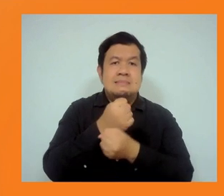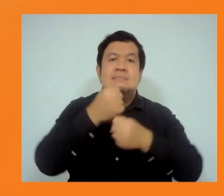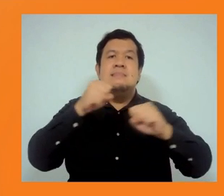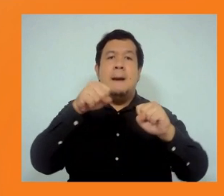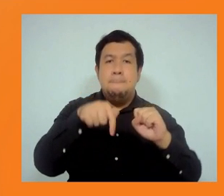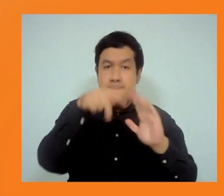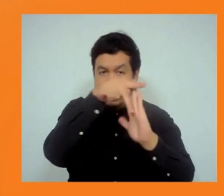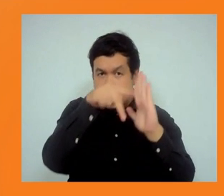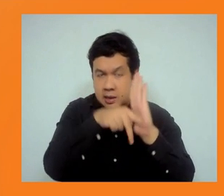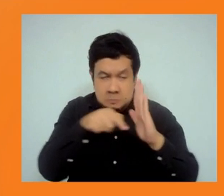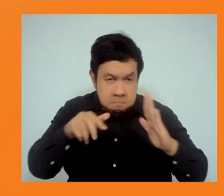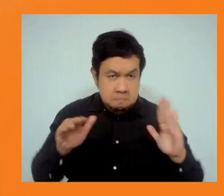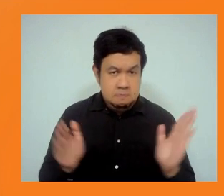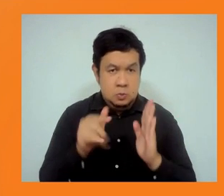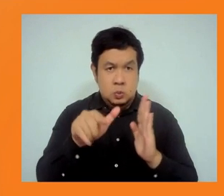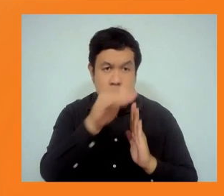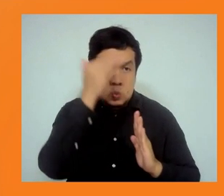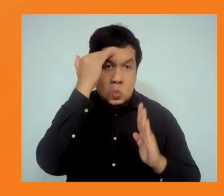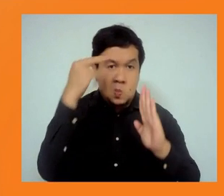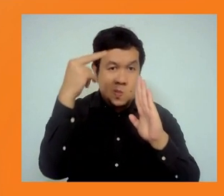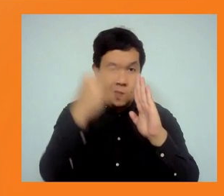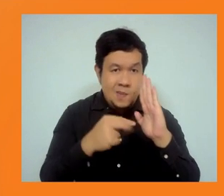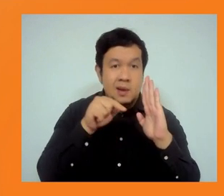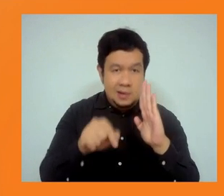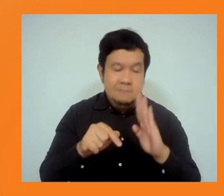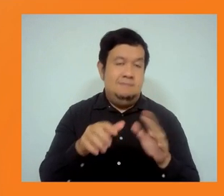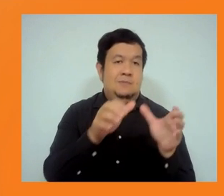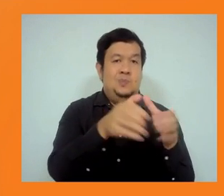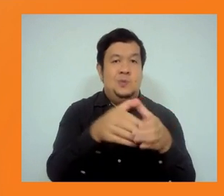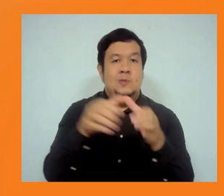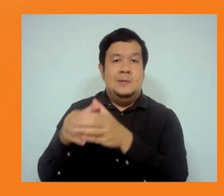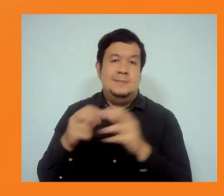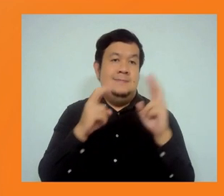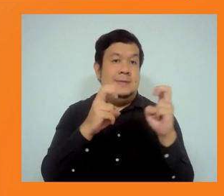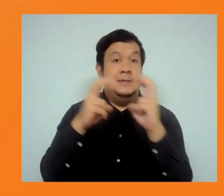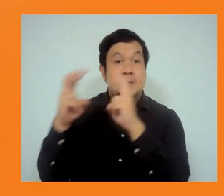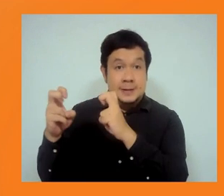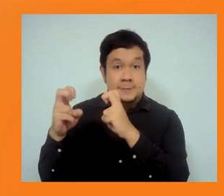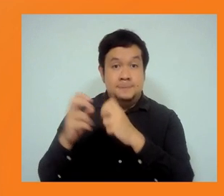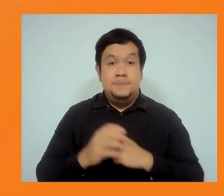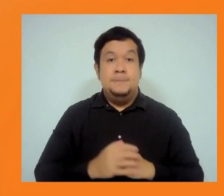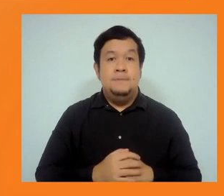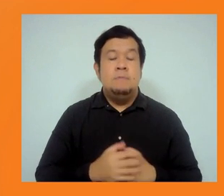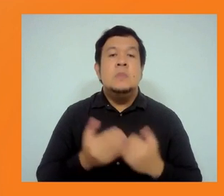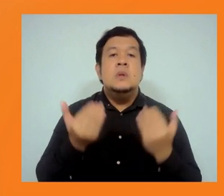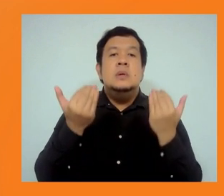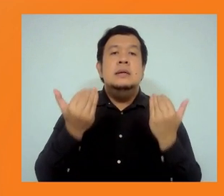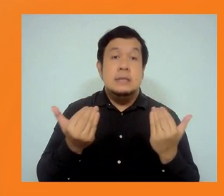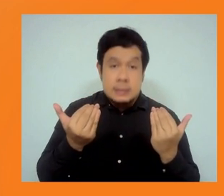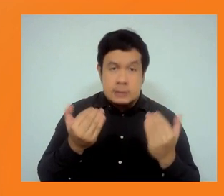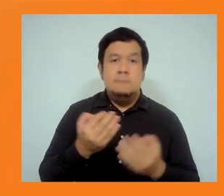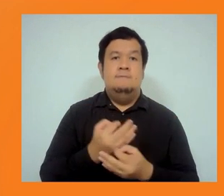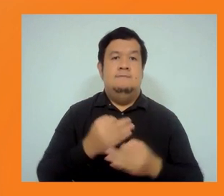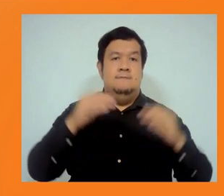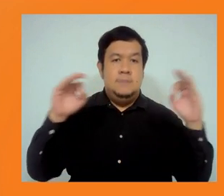as well. Now, moving forward, I would like to call upon the president from Freedom From Debt Coalition, Professor Emeritus Dean Rene of